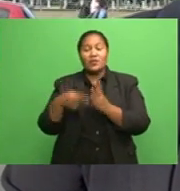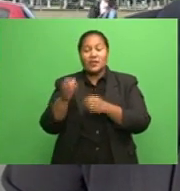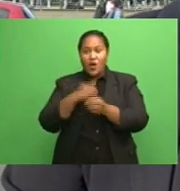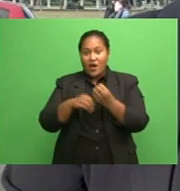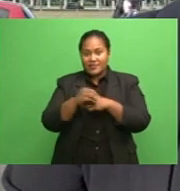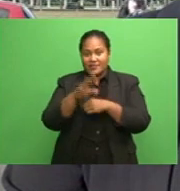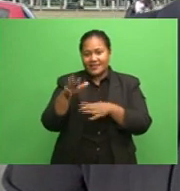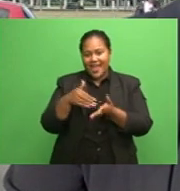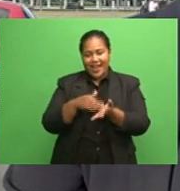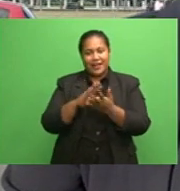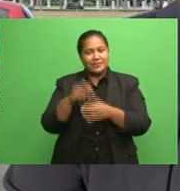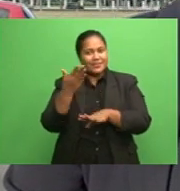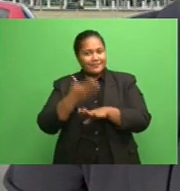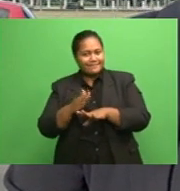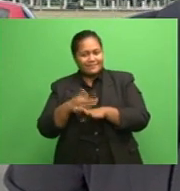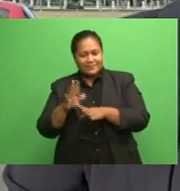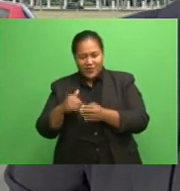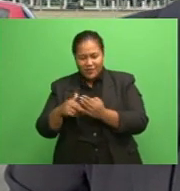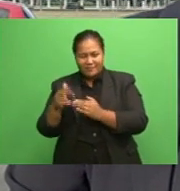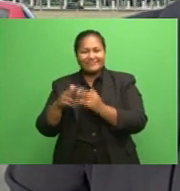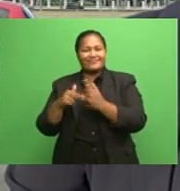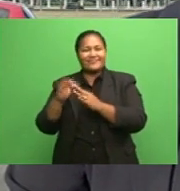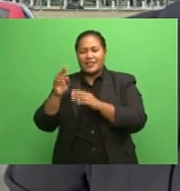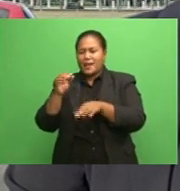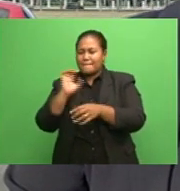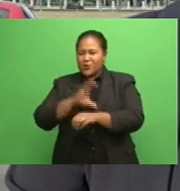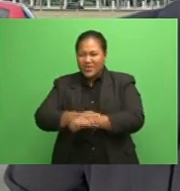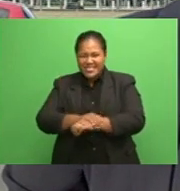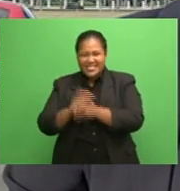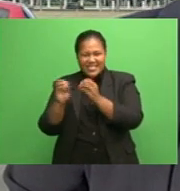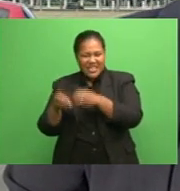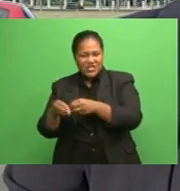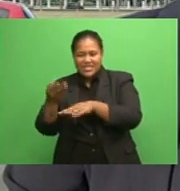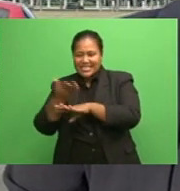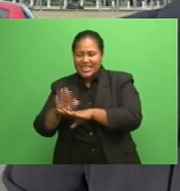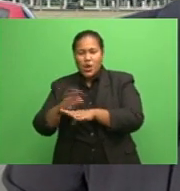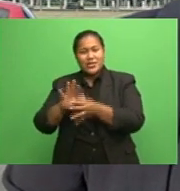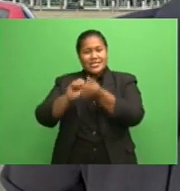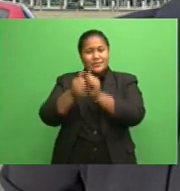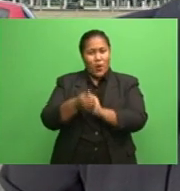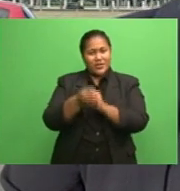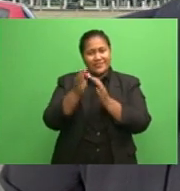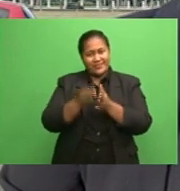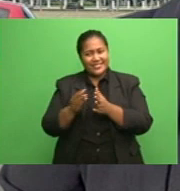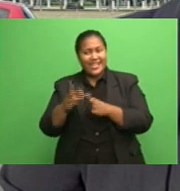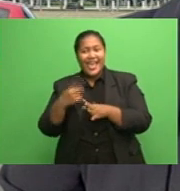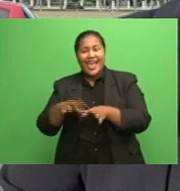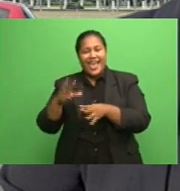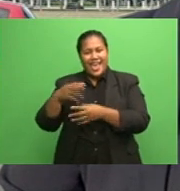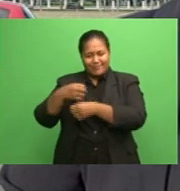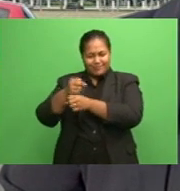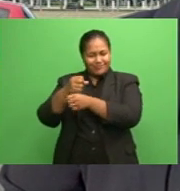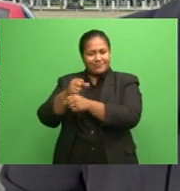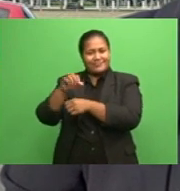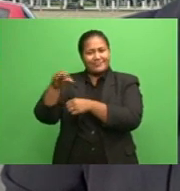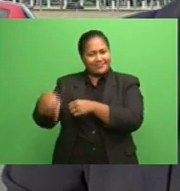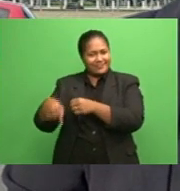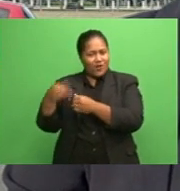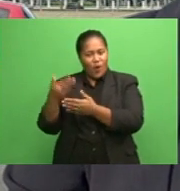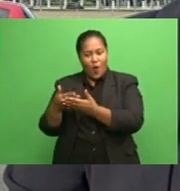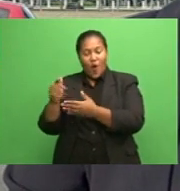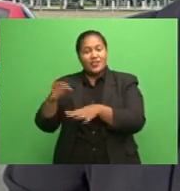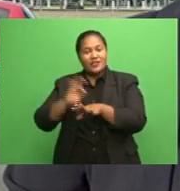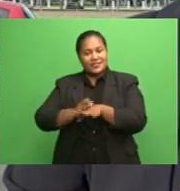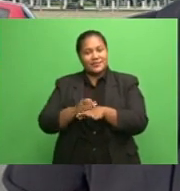completion of the new and refurbished police stations, new sporting facilities, upgrading of hospitals and agro-economy projects. Lina